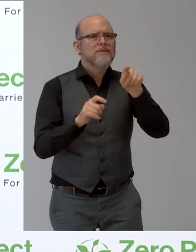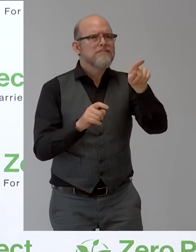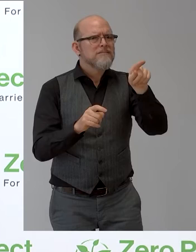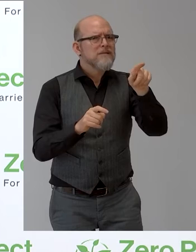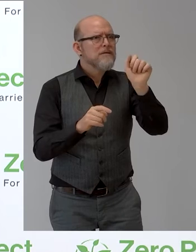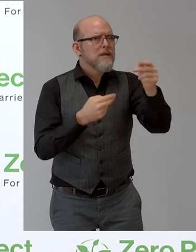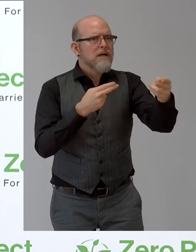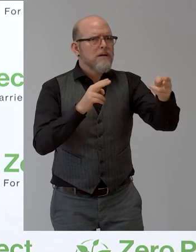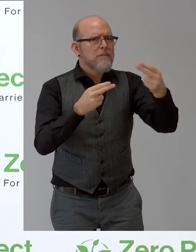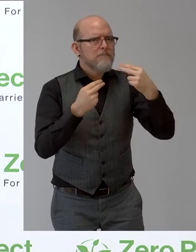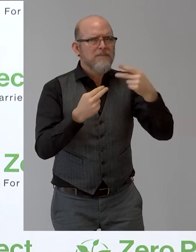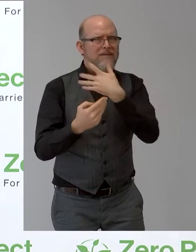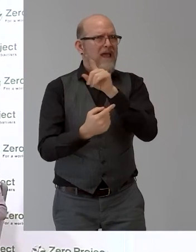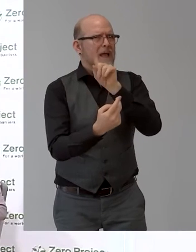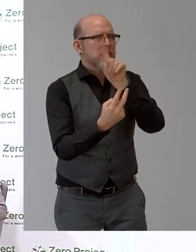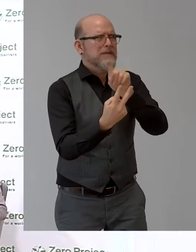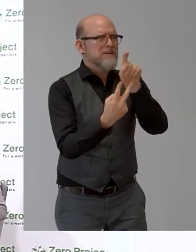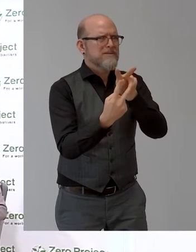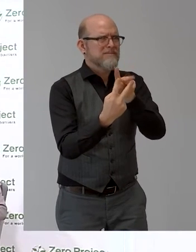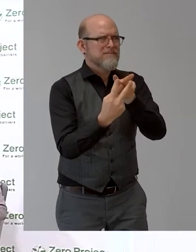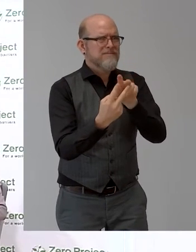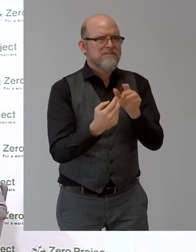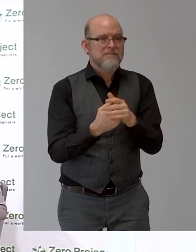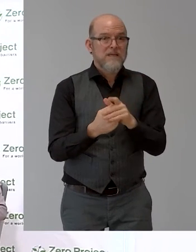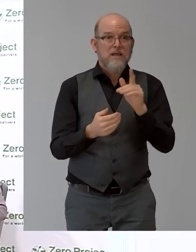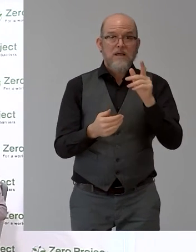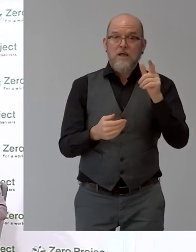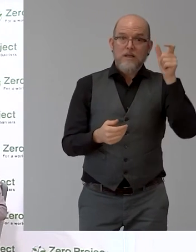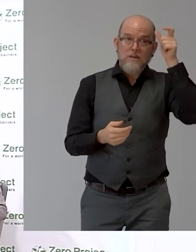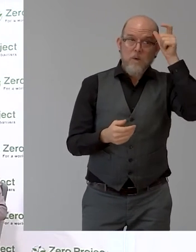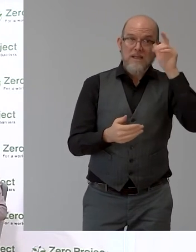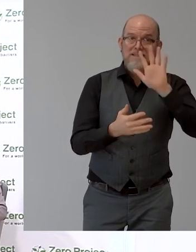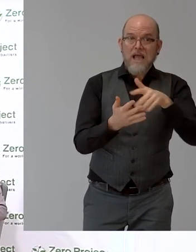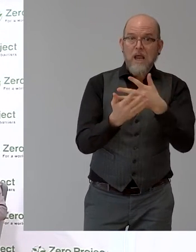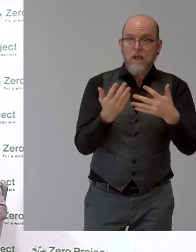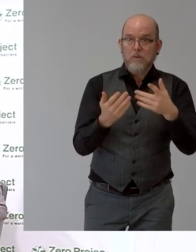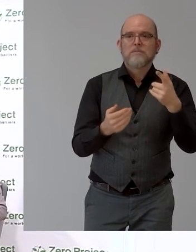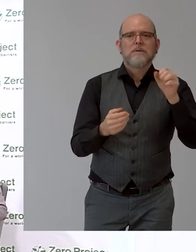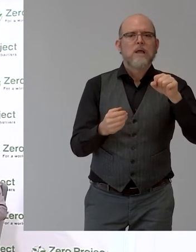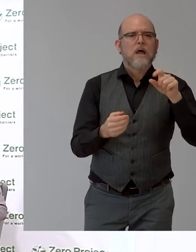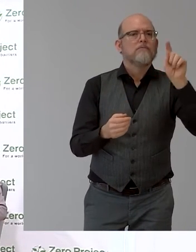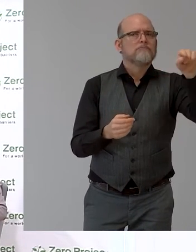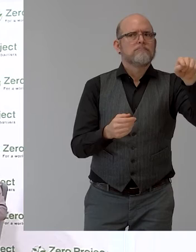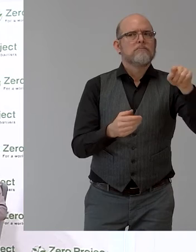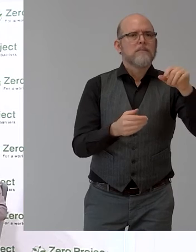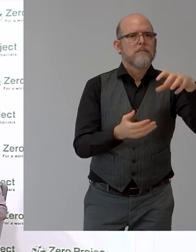I can answer, this is in Turkish sign language technology from Turkey. Markus, your comments, please.